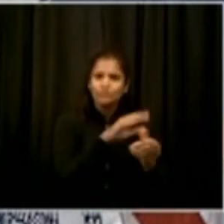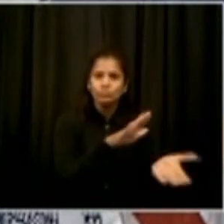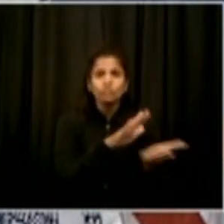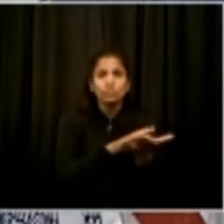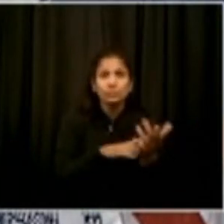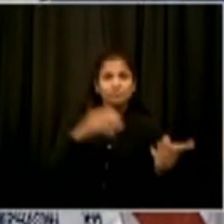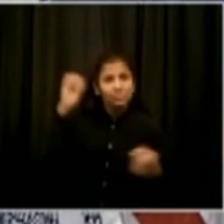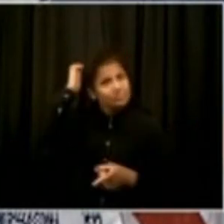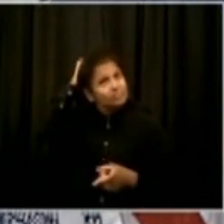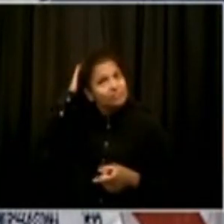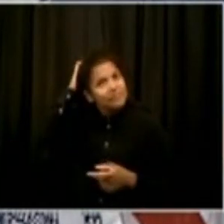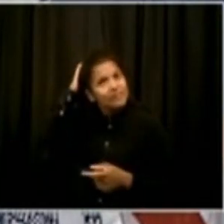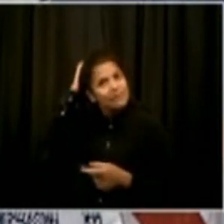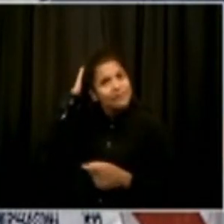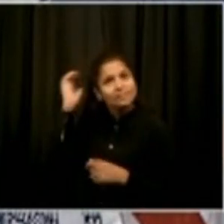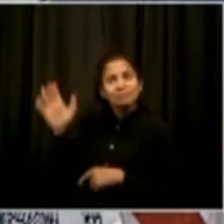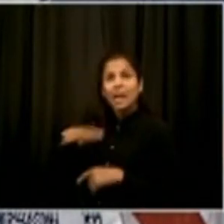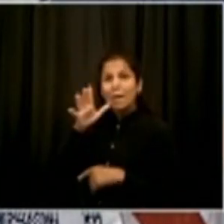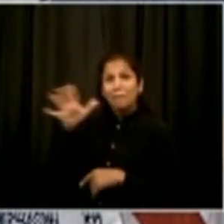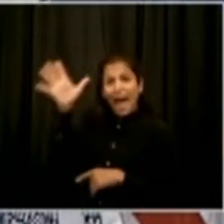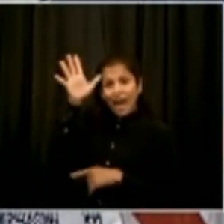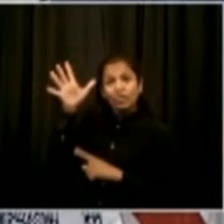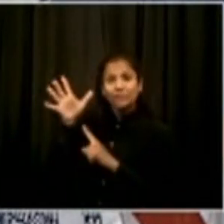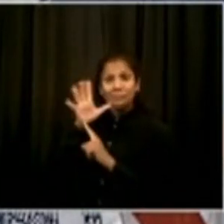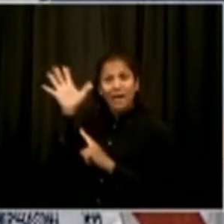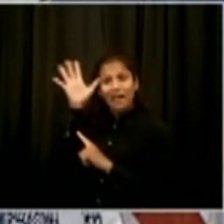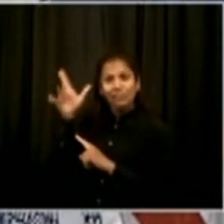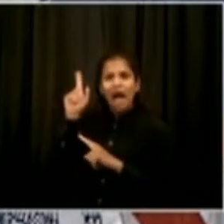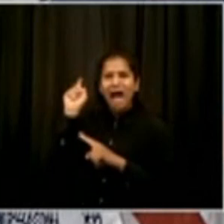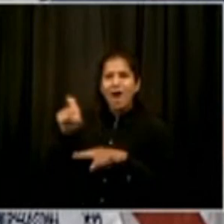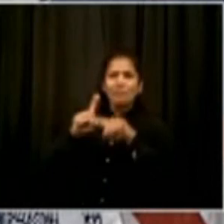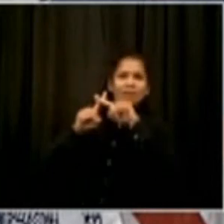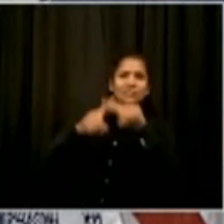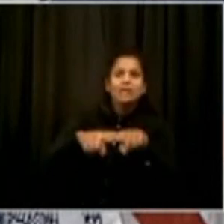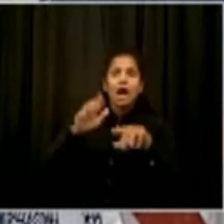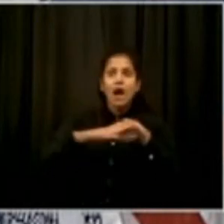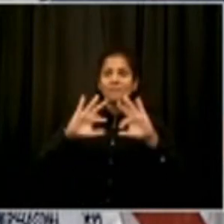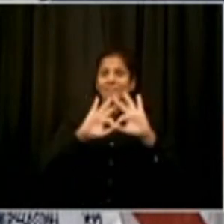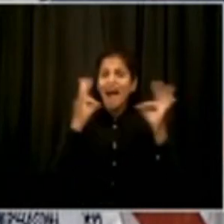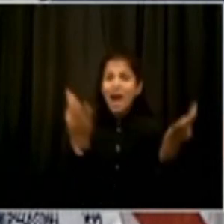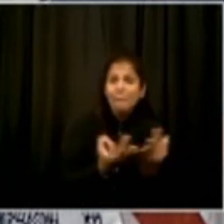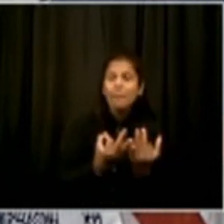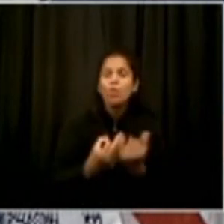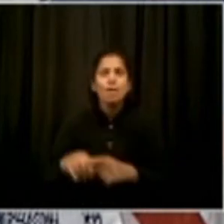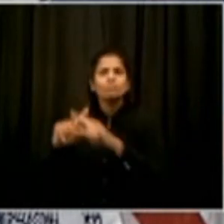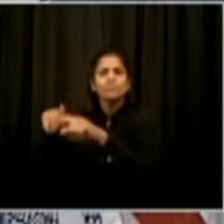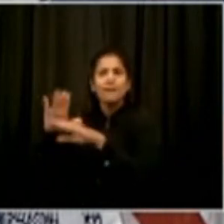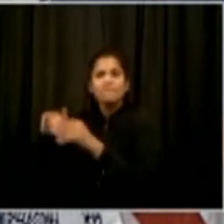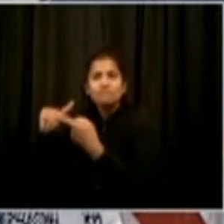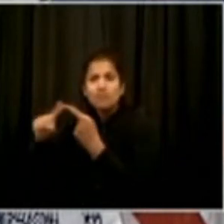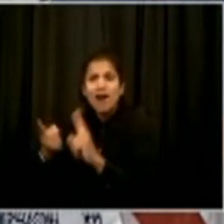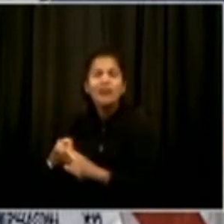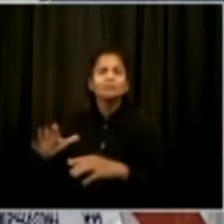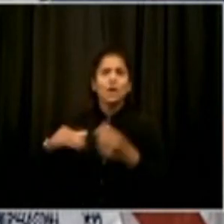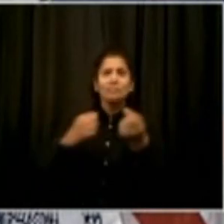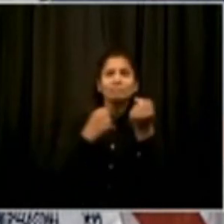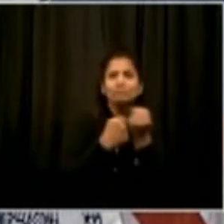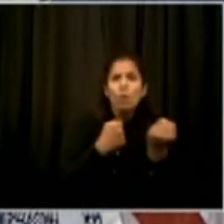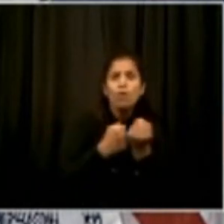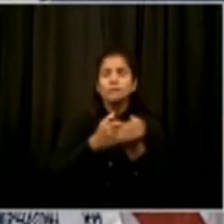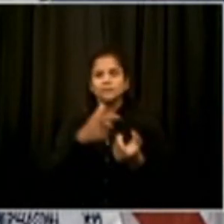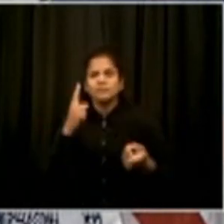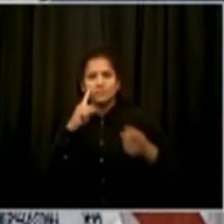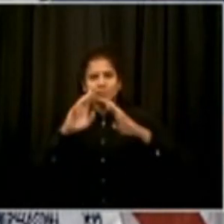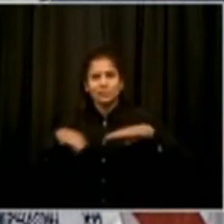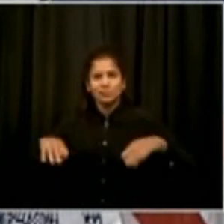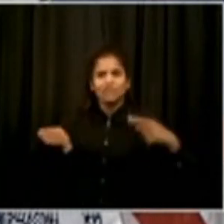but I think most parents feel strongly that even some time in school is a lot better for their kids than none. Next,